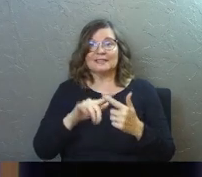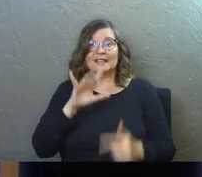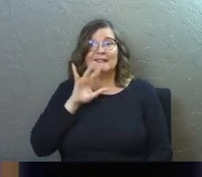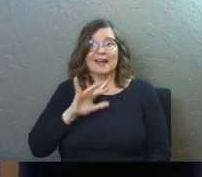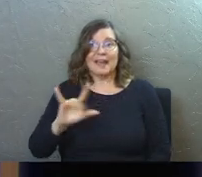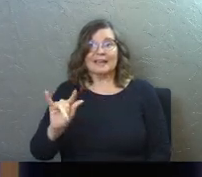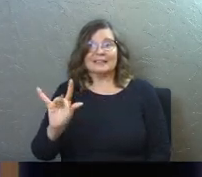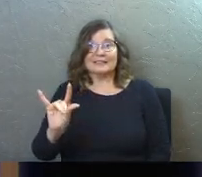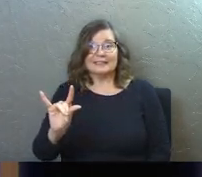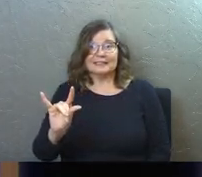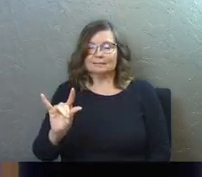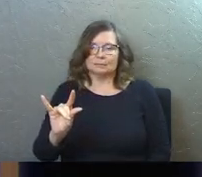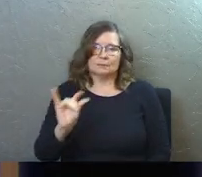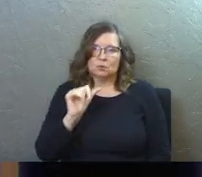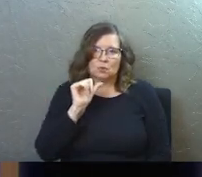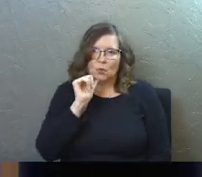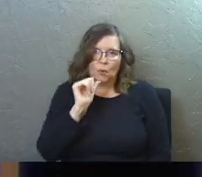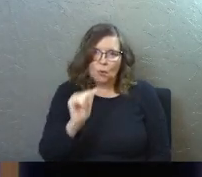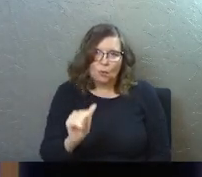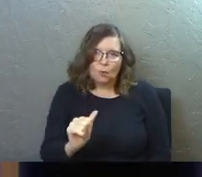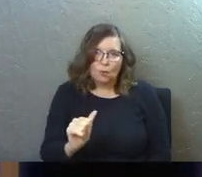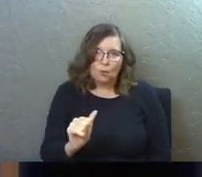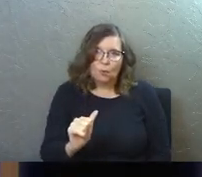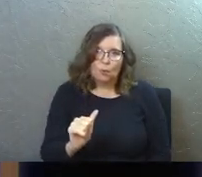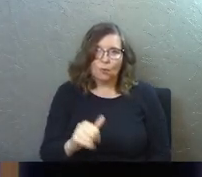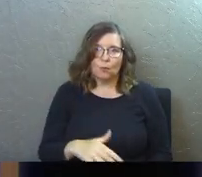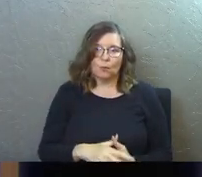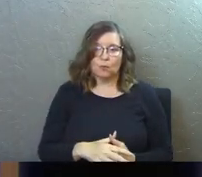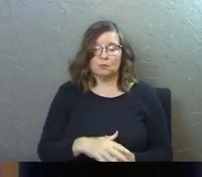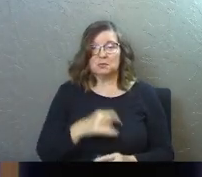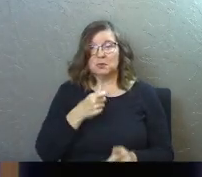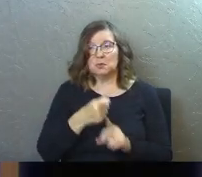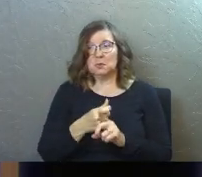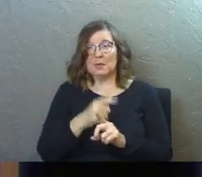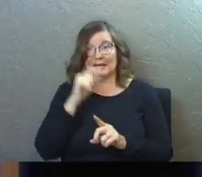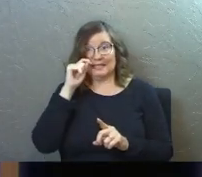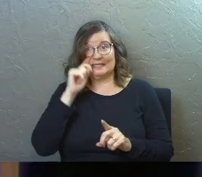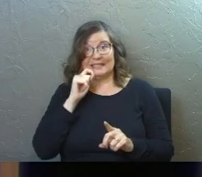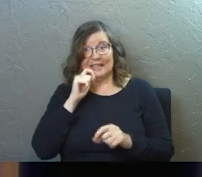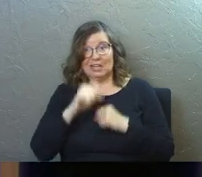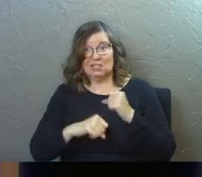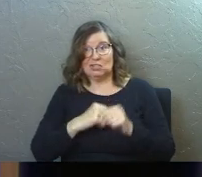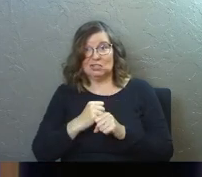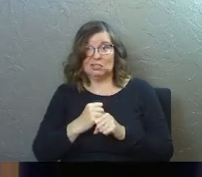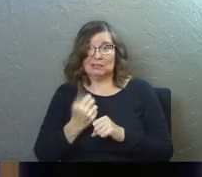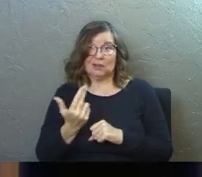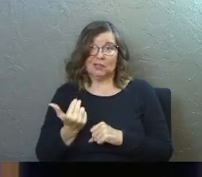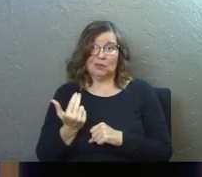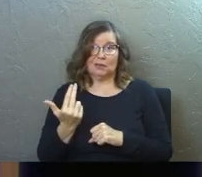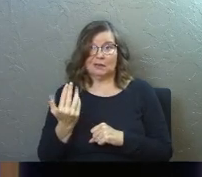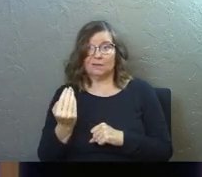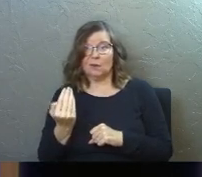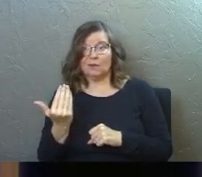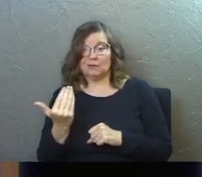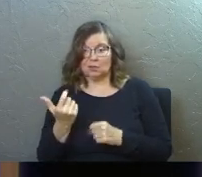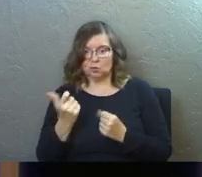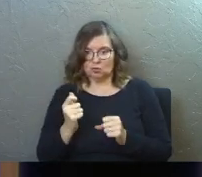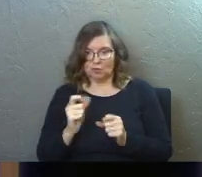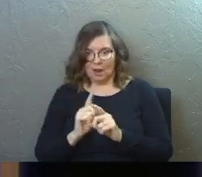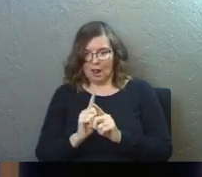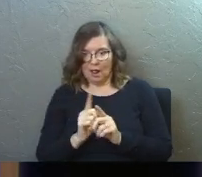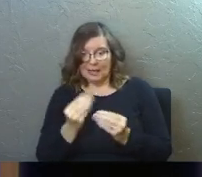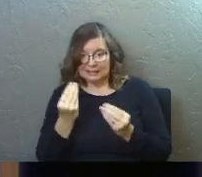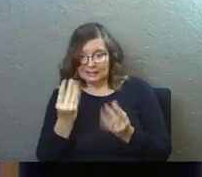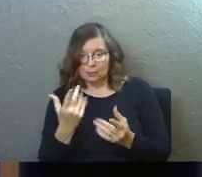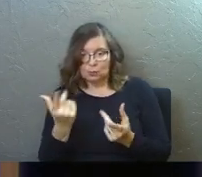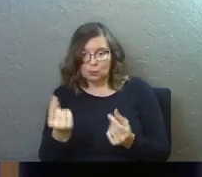18. You don't, you hit the teen years and you try to keep mentoring them and